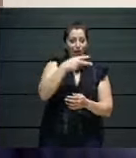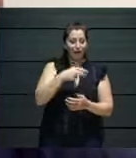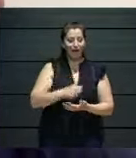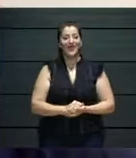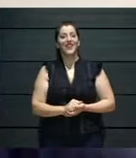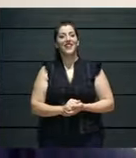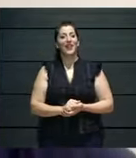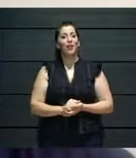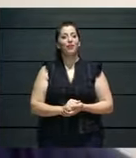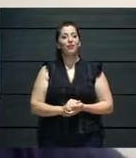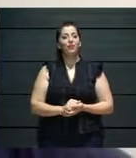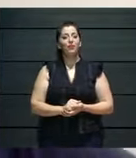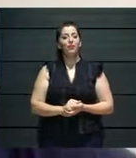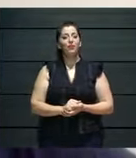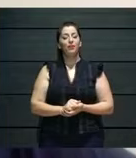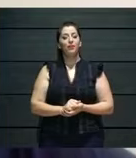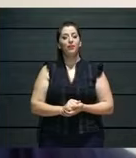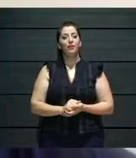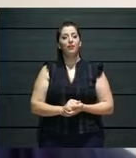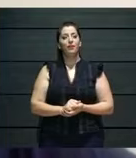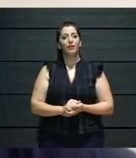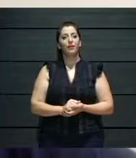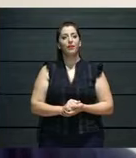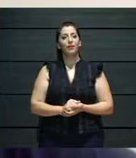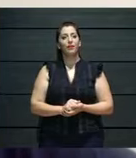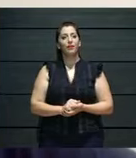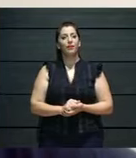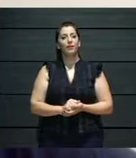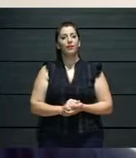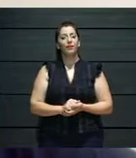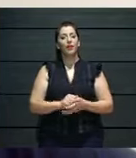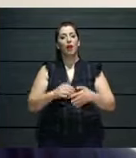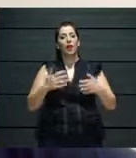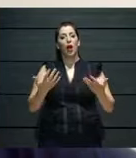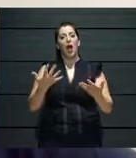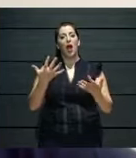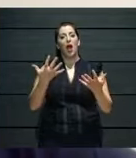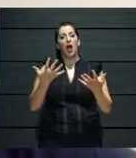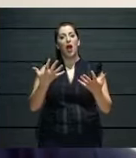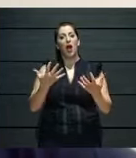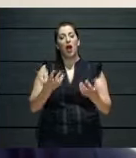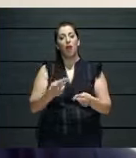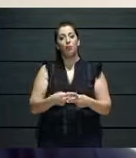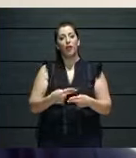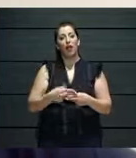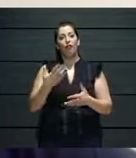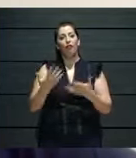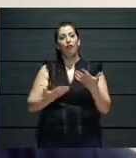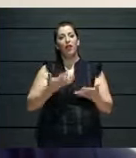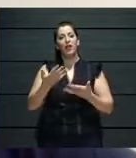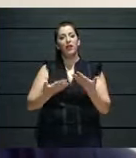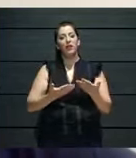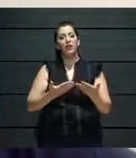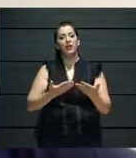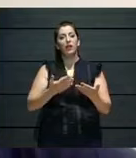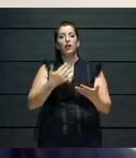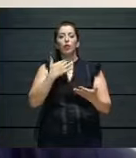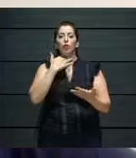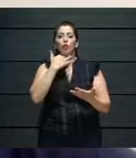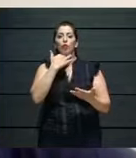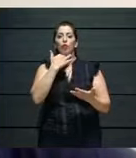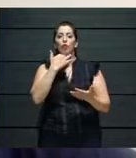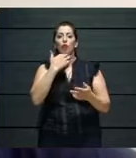The registrations we made are not for an audience. They are made for programmers, for us.